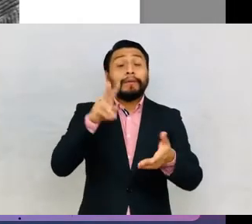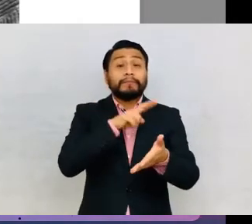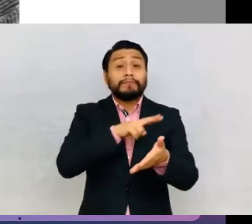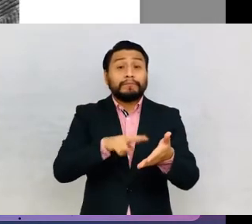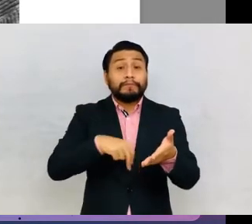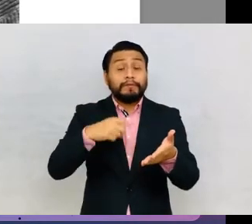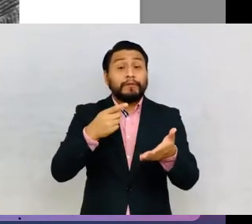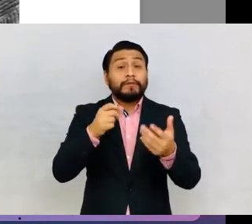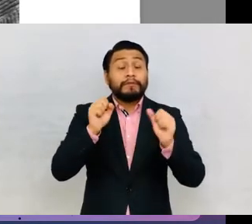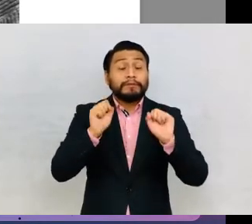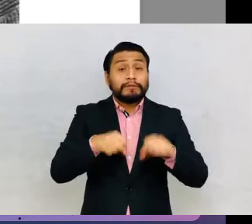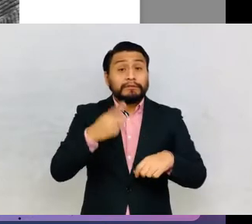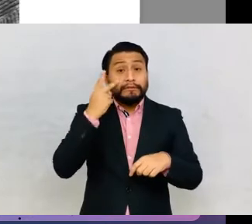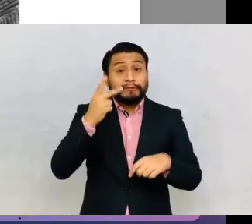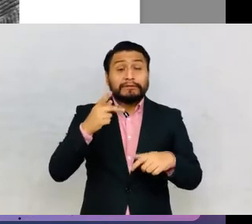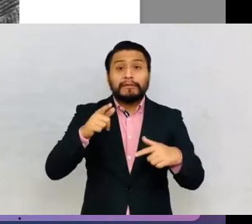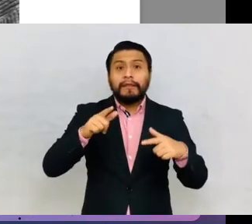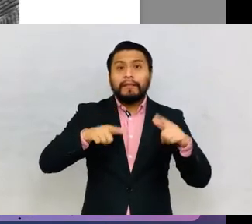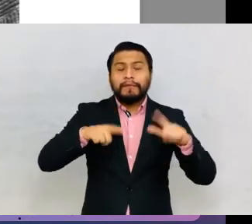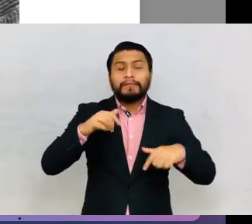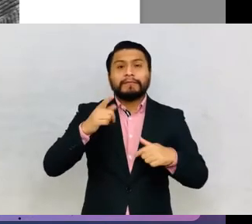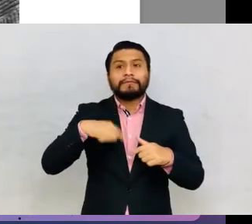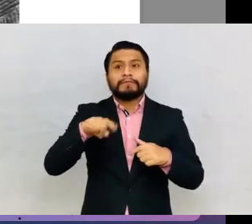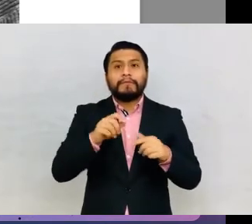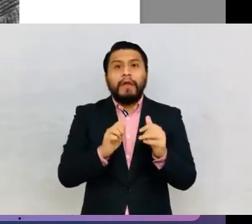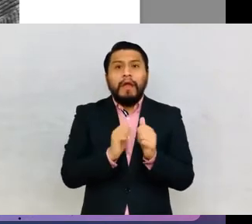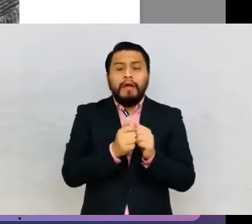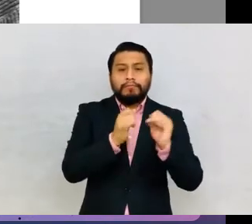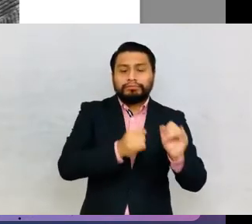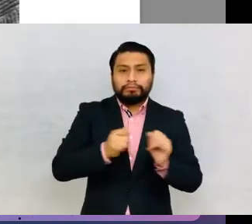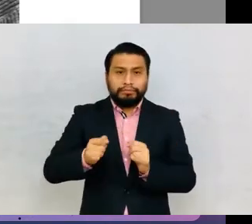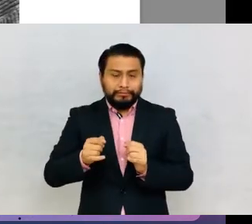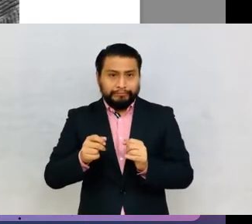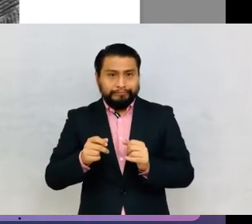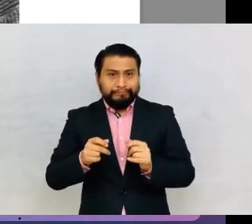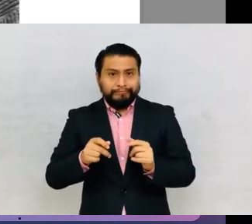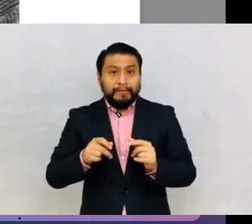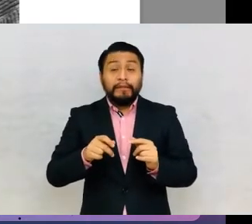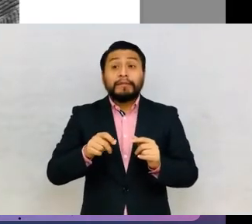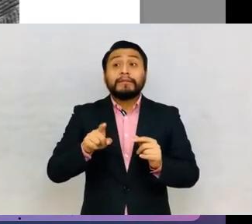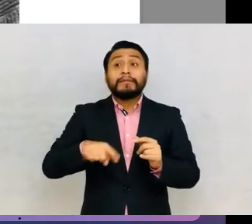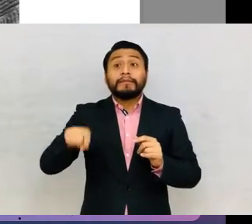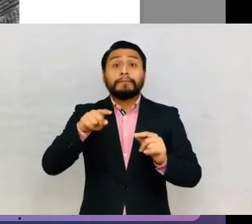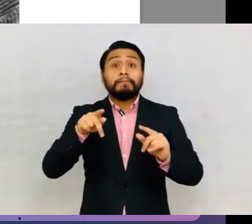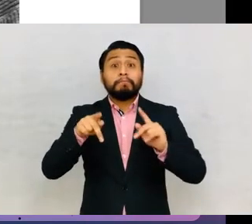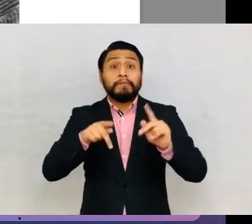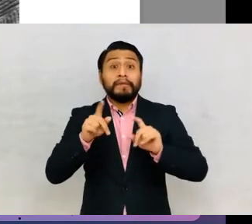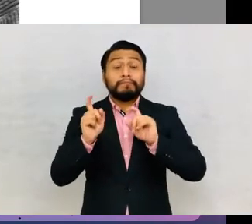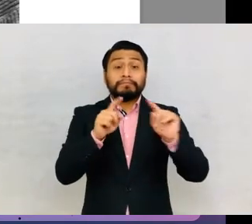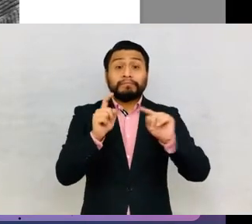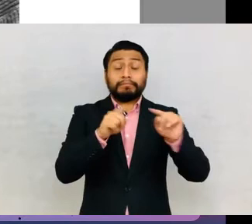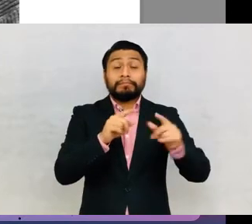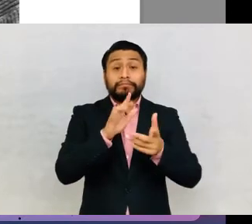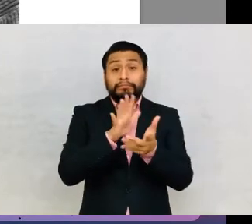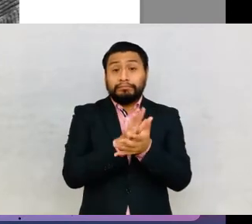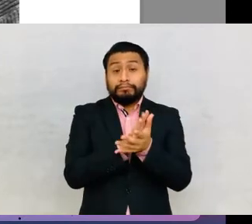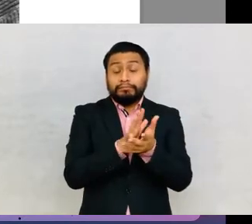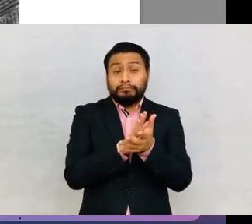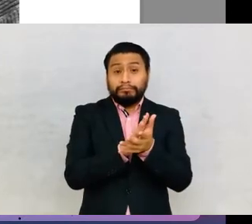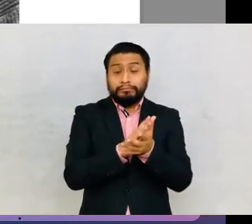show the level of individualization and personalization that attending the school suggested.